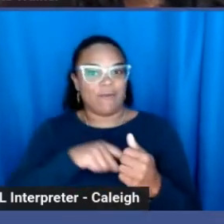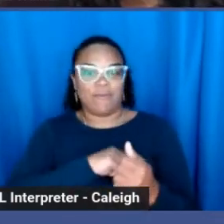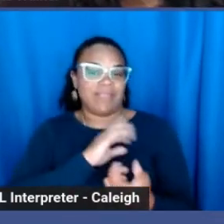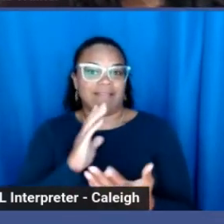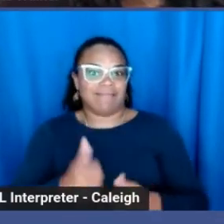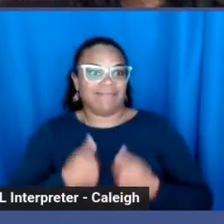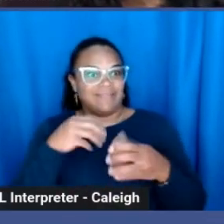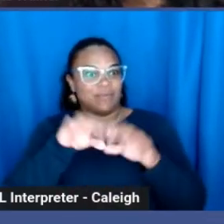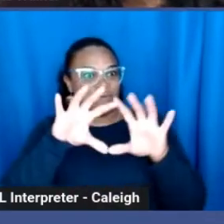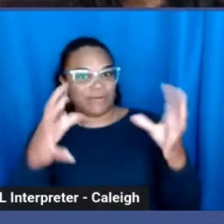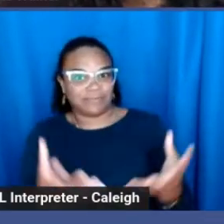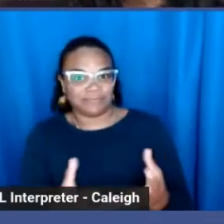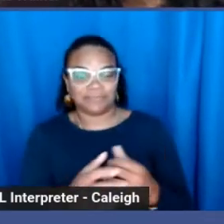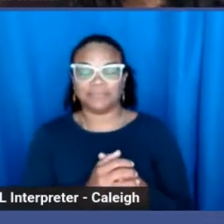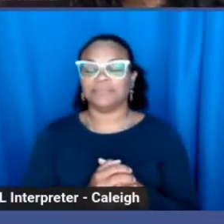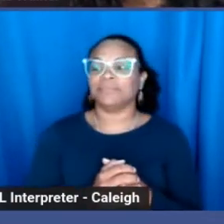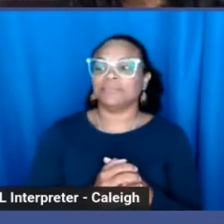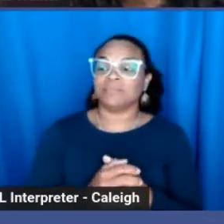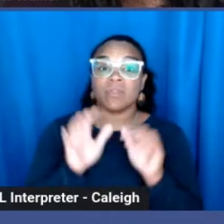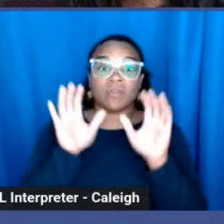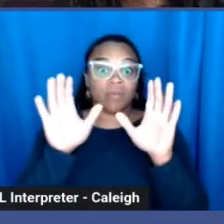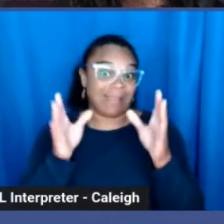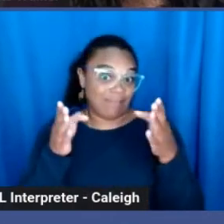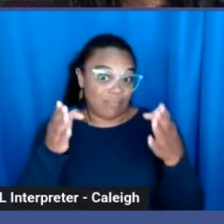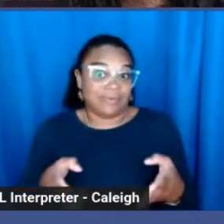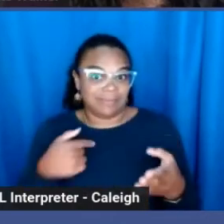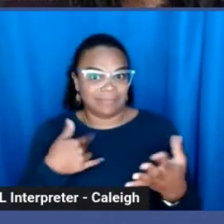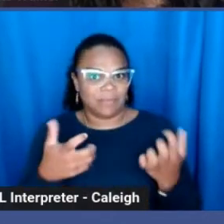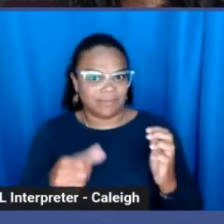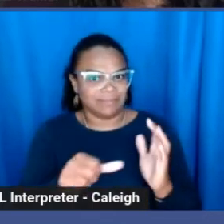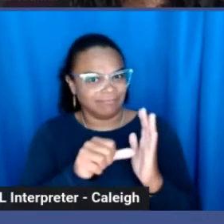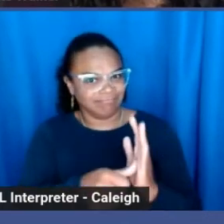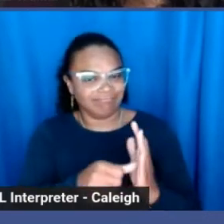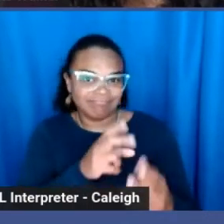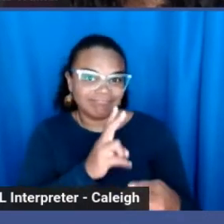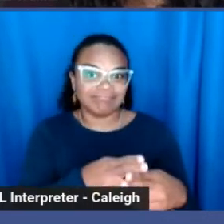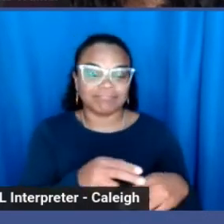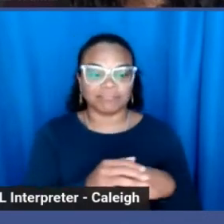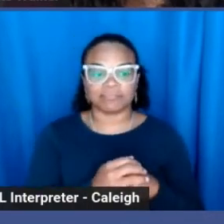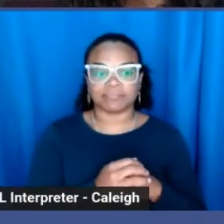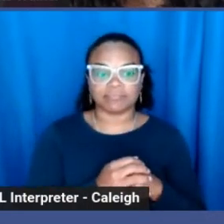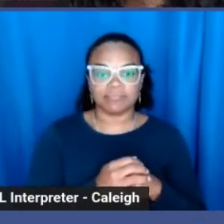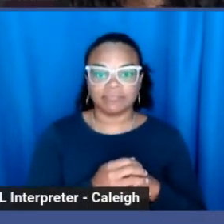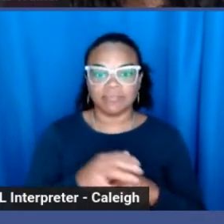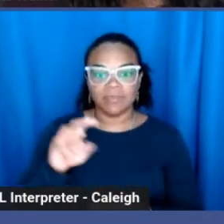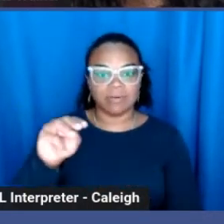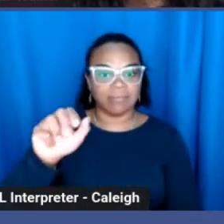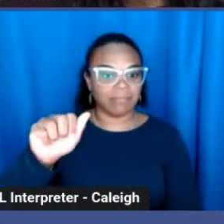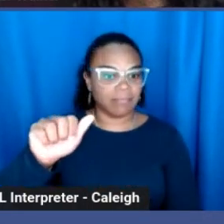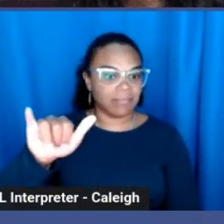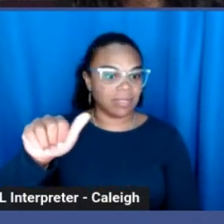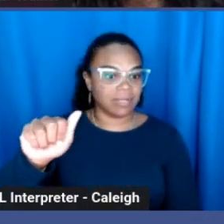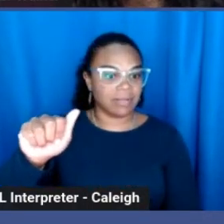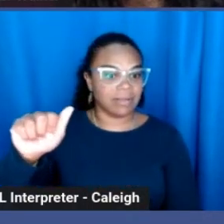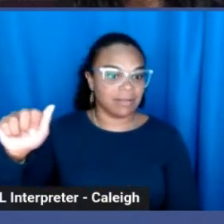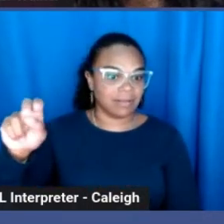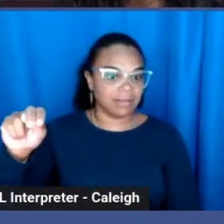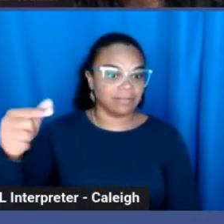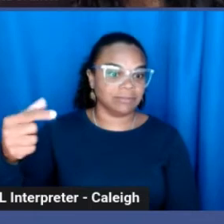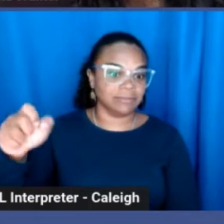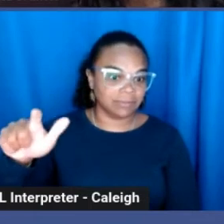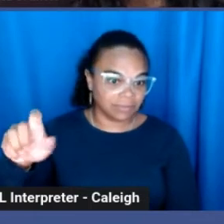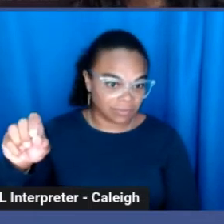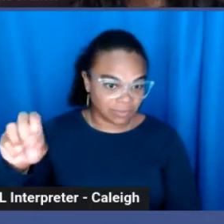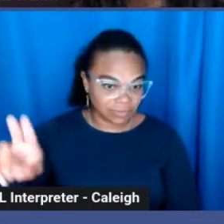And a great person that I wanted to highlight is Maya Angelou as